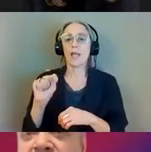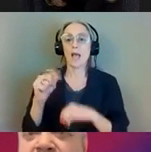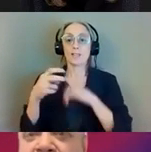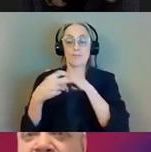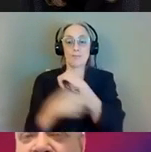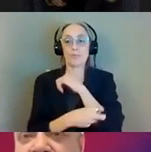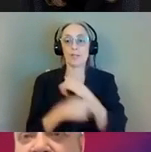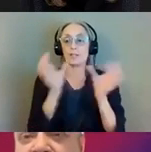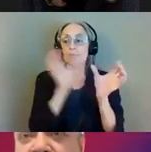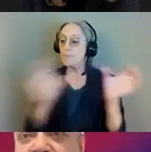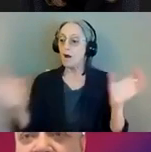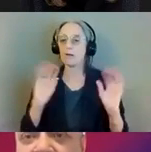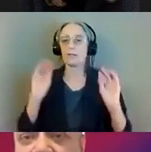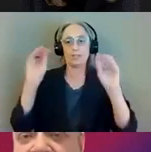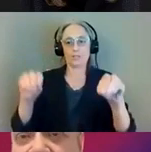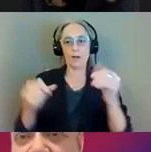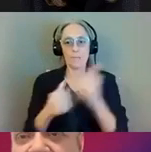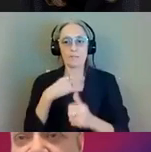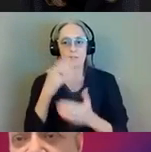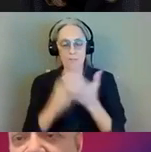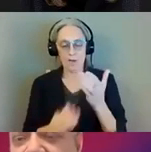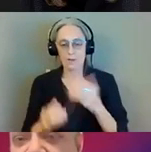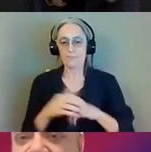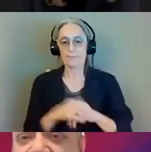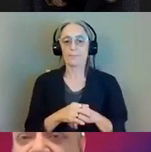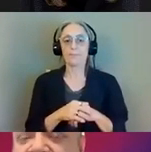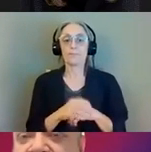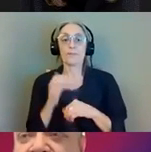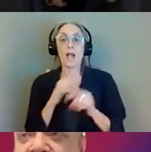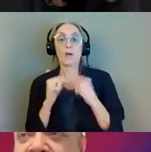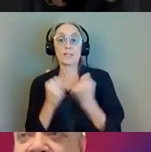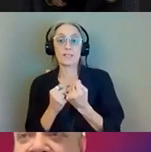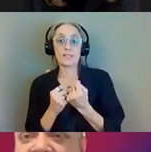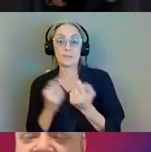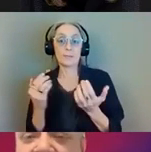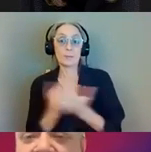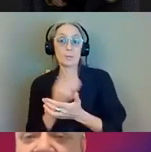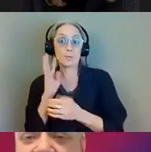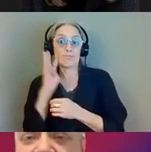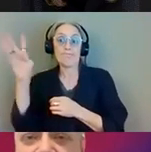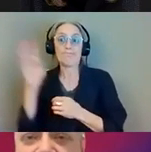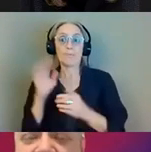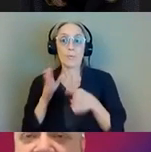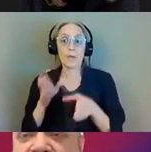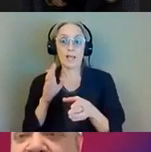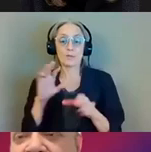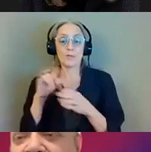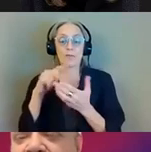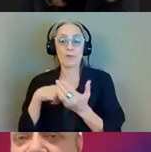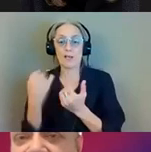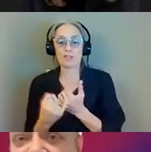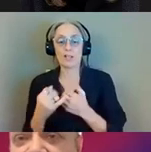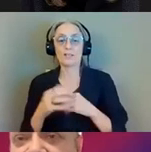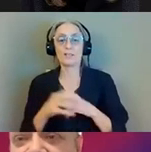our our team took a unique approach to this project to reduce the